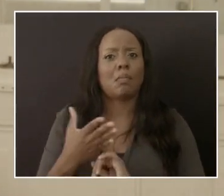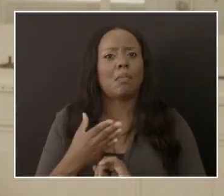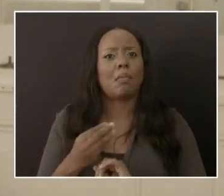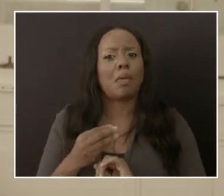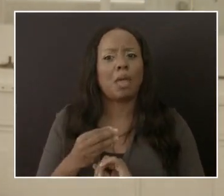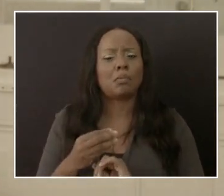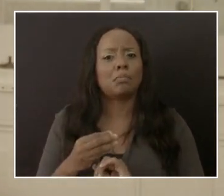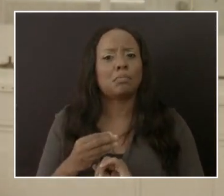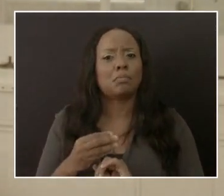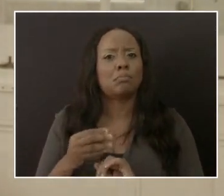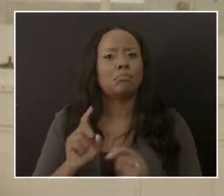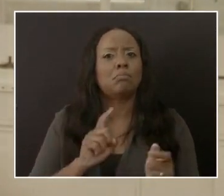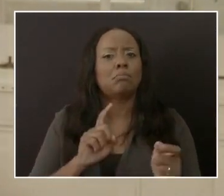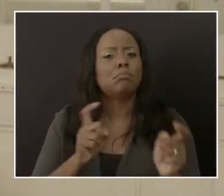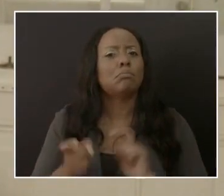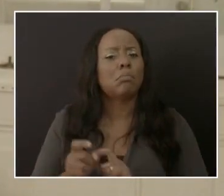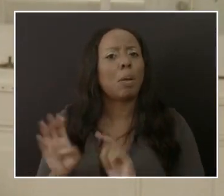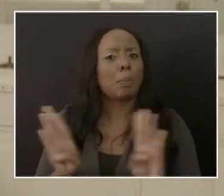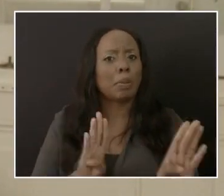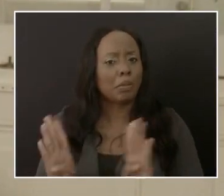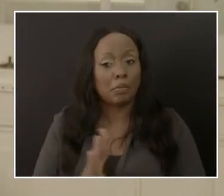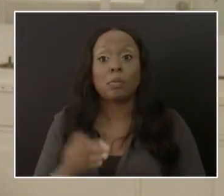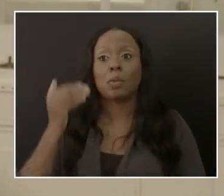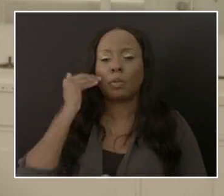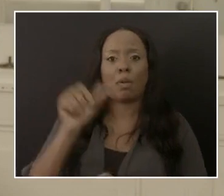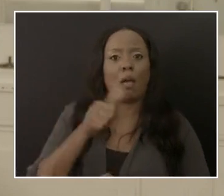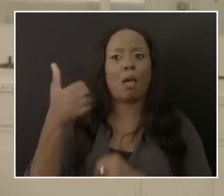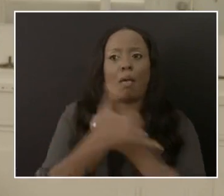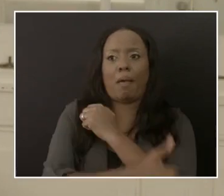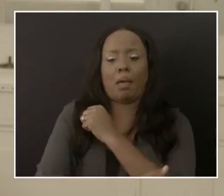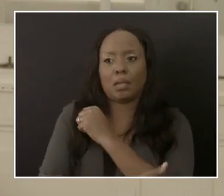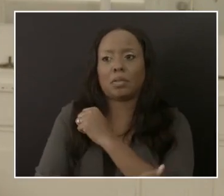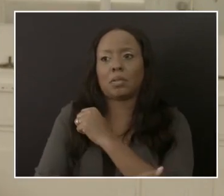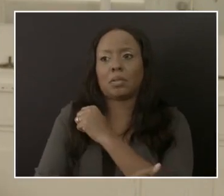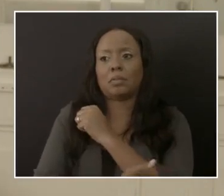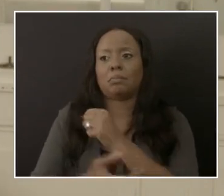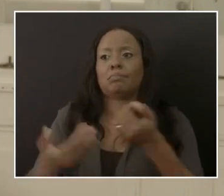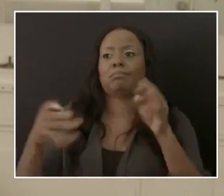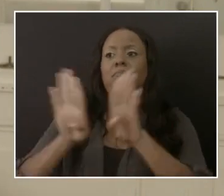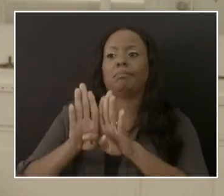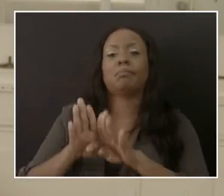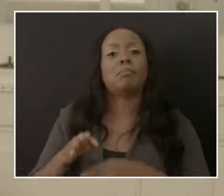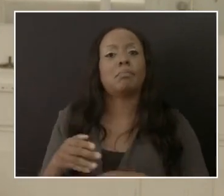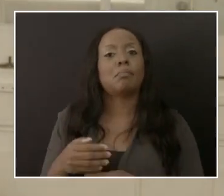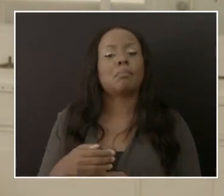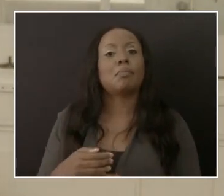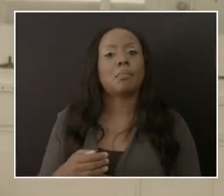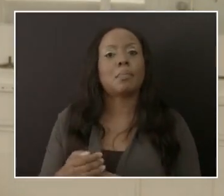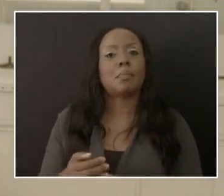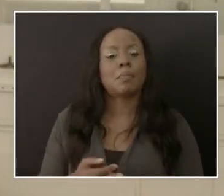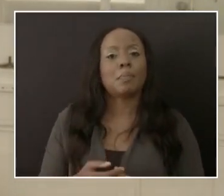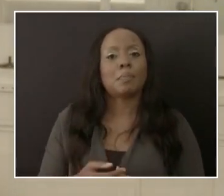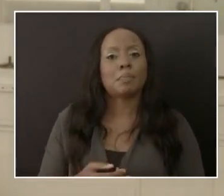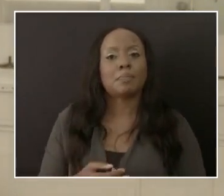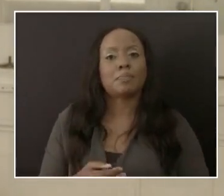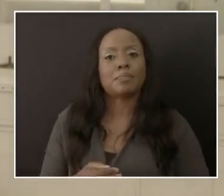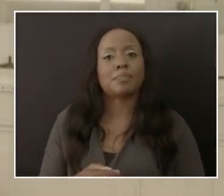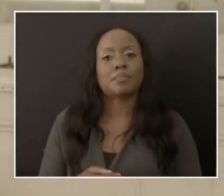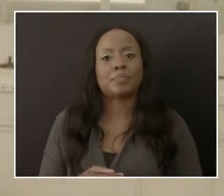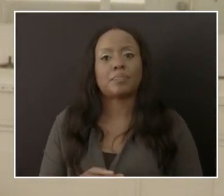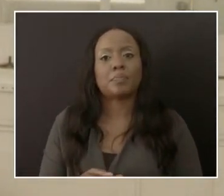have gone extra miles. I fortunately had a meeting, a meeting of regional